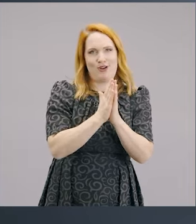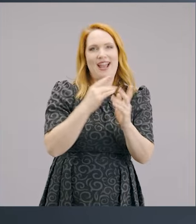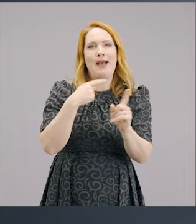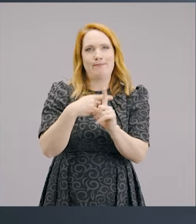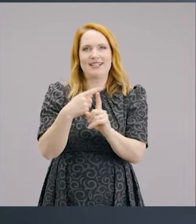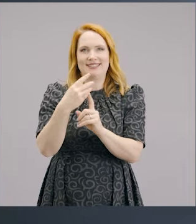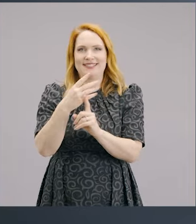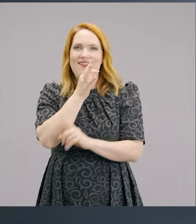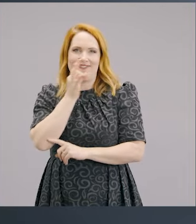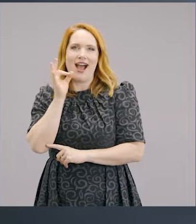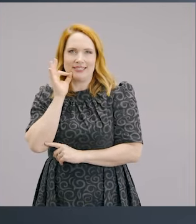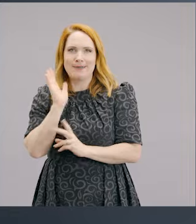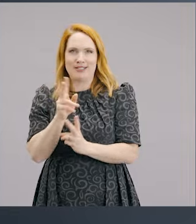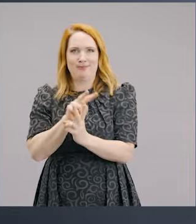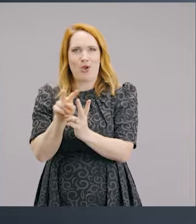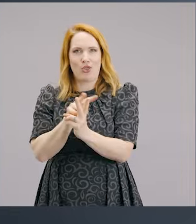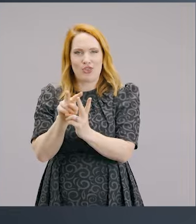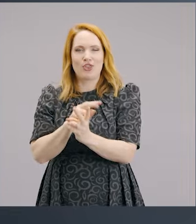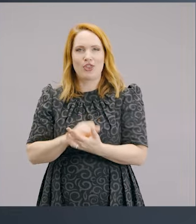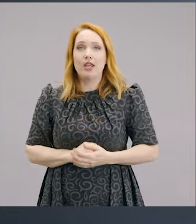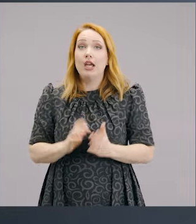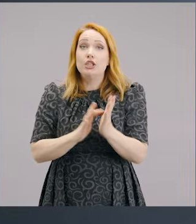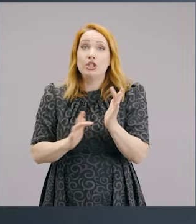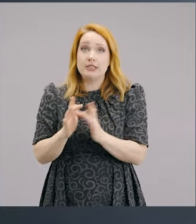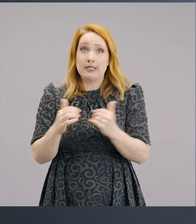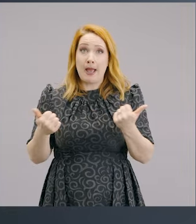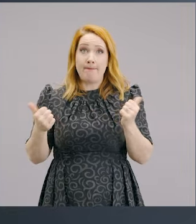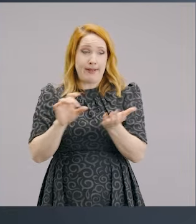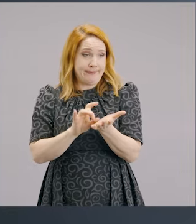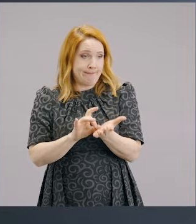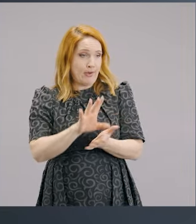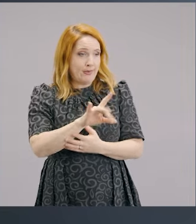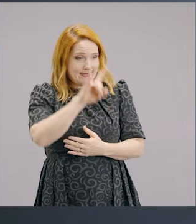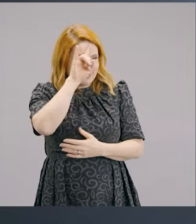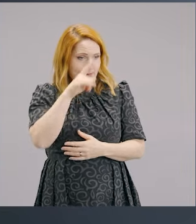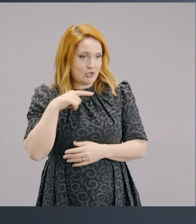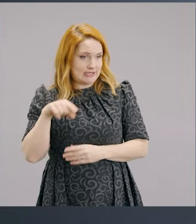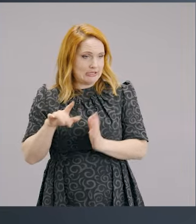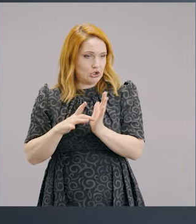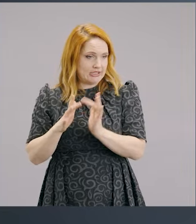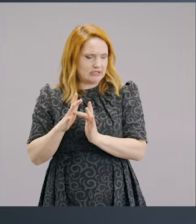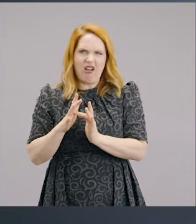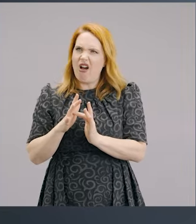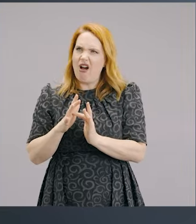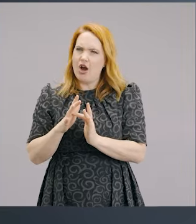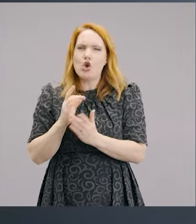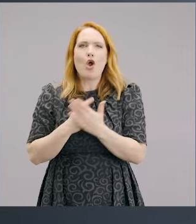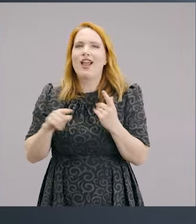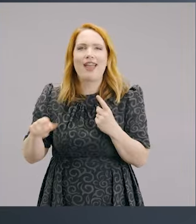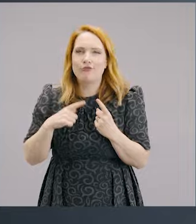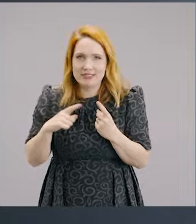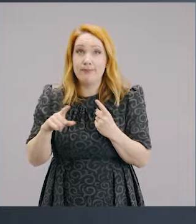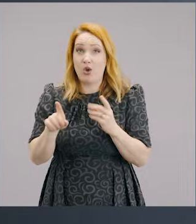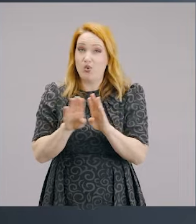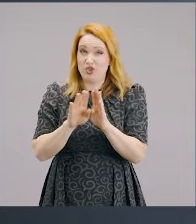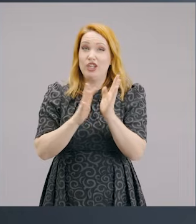know that Jesus spent a lot of time fasting. Jesus didn't come up just because He was Jesus. And well, He probably did come up because He was Jesus and get